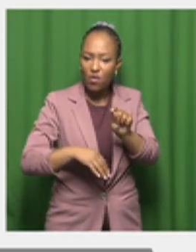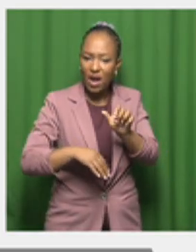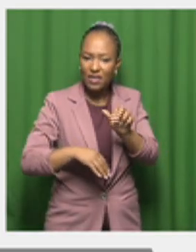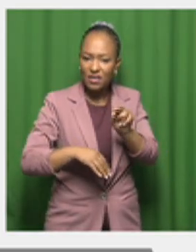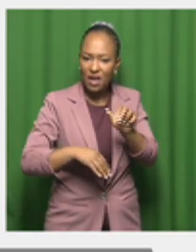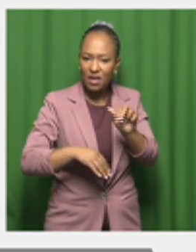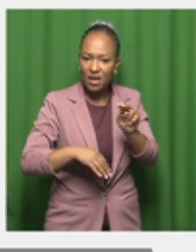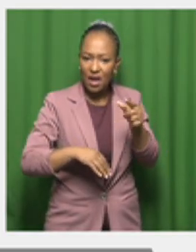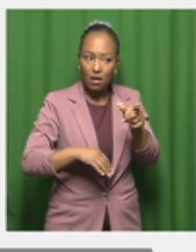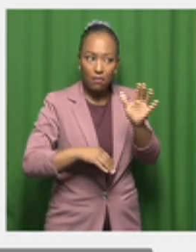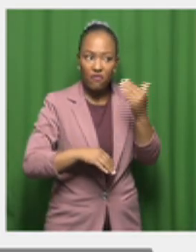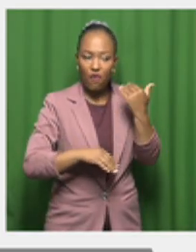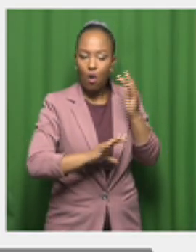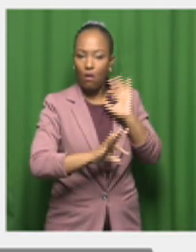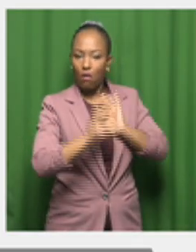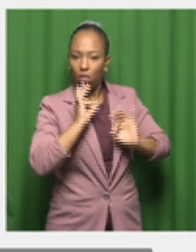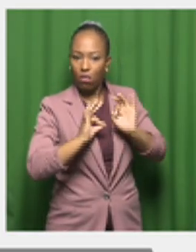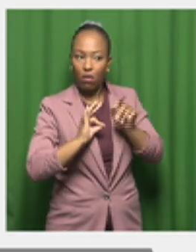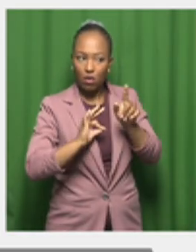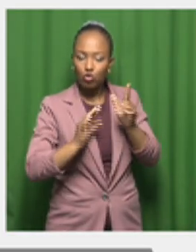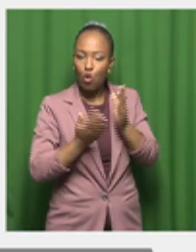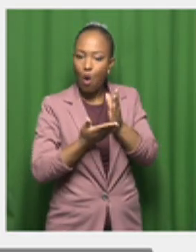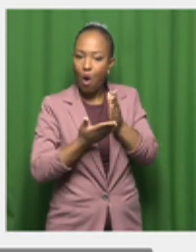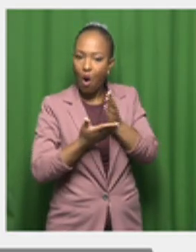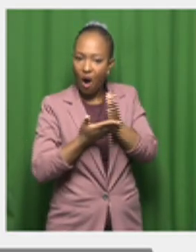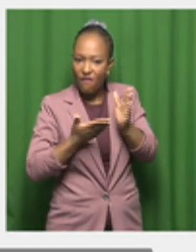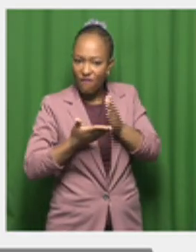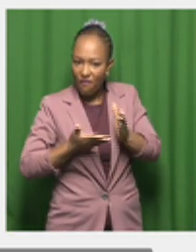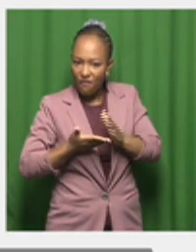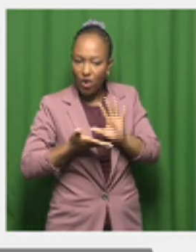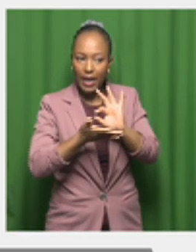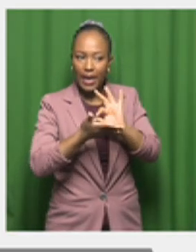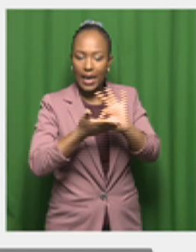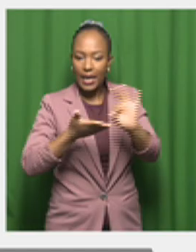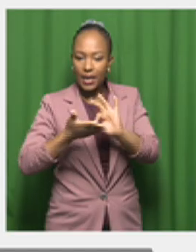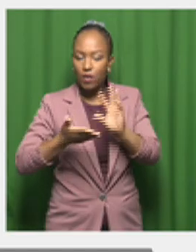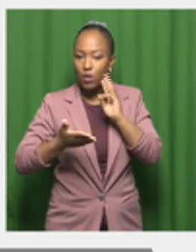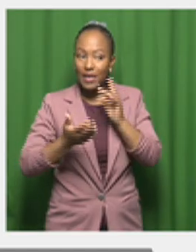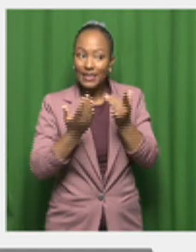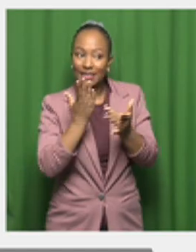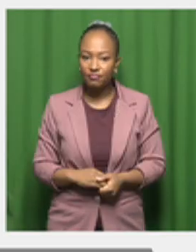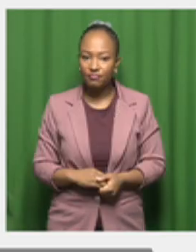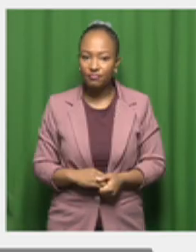And one of the skills that we have is using technology as an enabler.